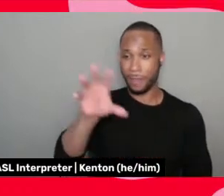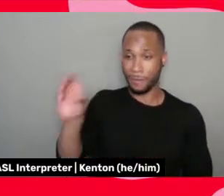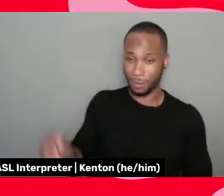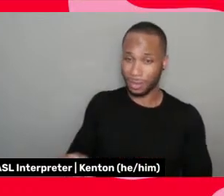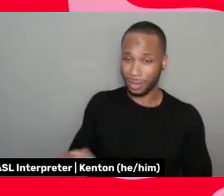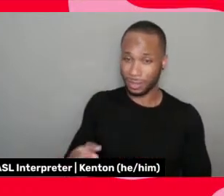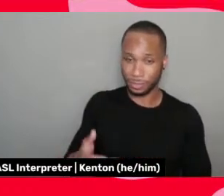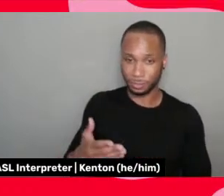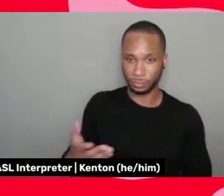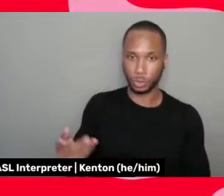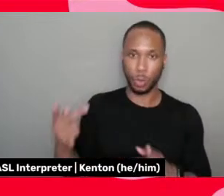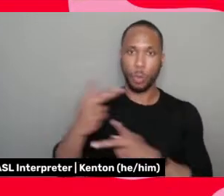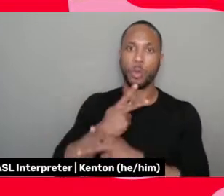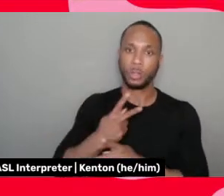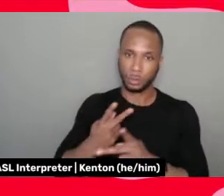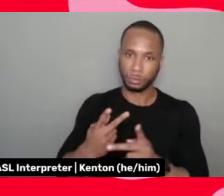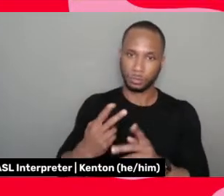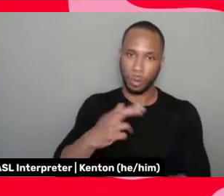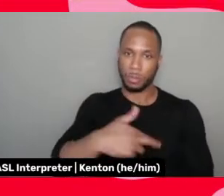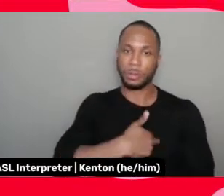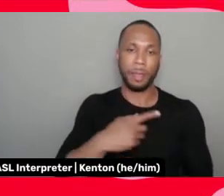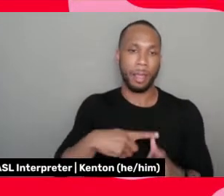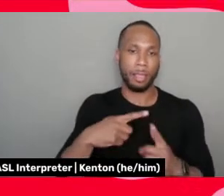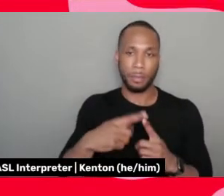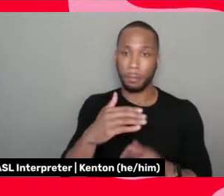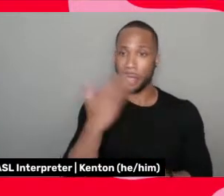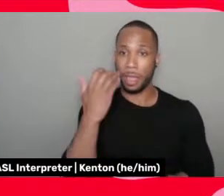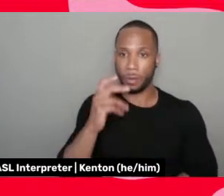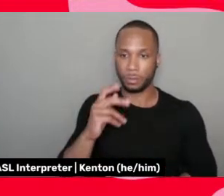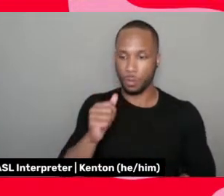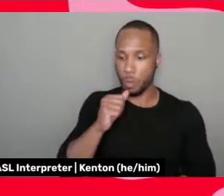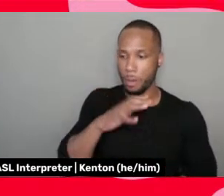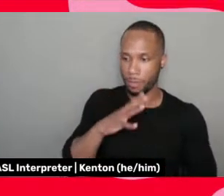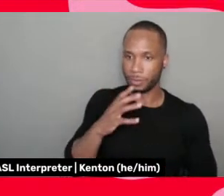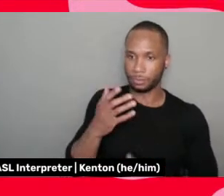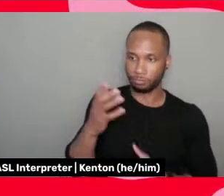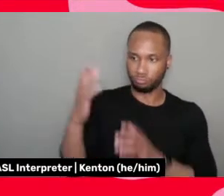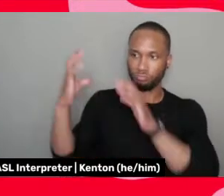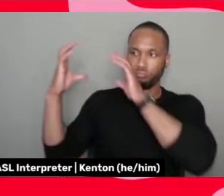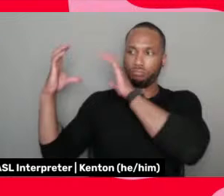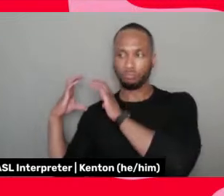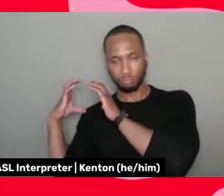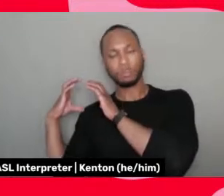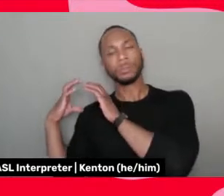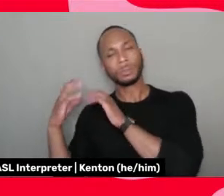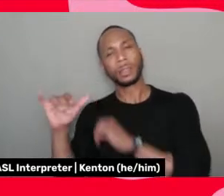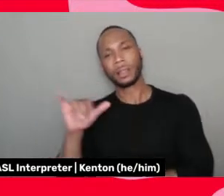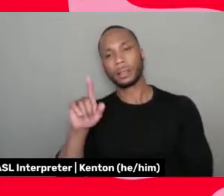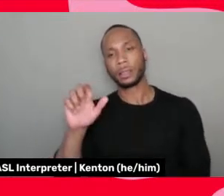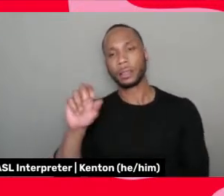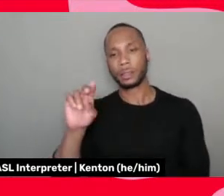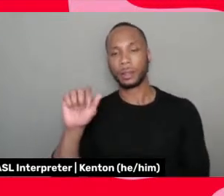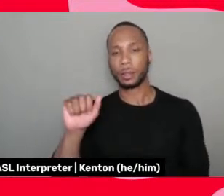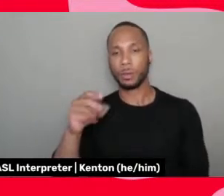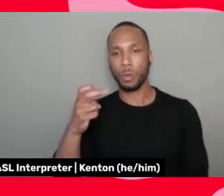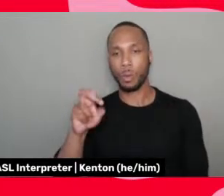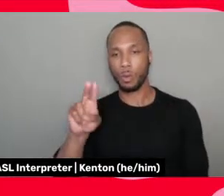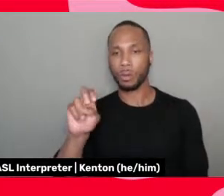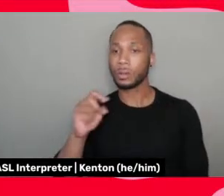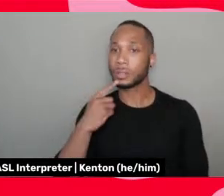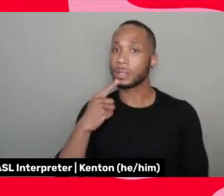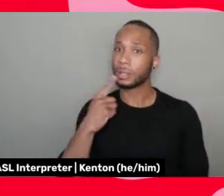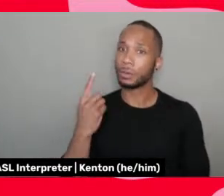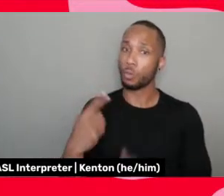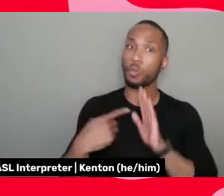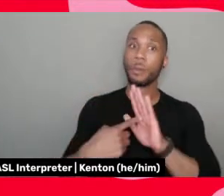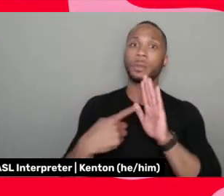and, and of course, black women carry the globe on our back. And like Lena Horne said, that's, you know, to have to represent all the time is a lot of work. It's a